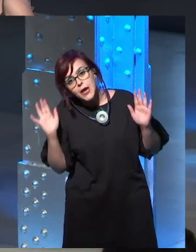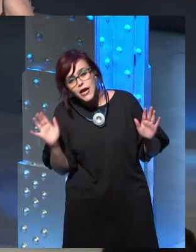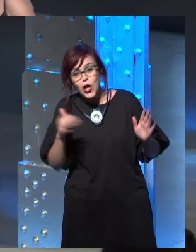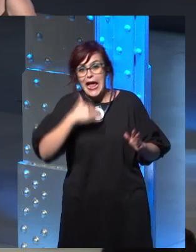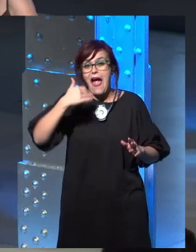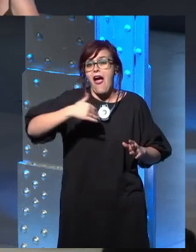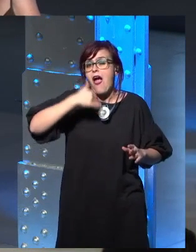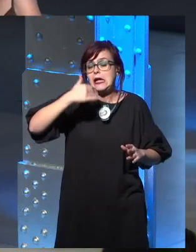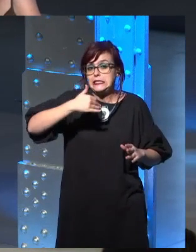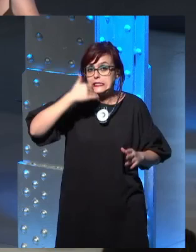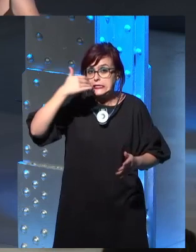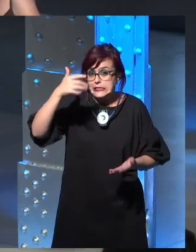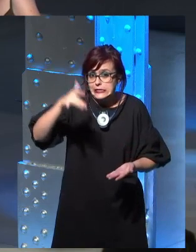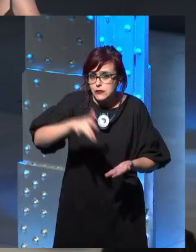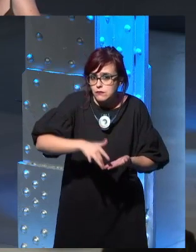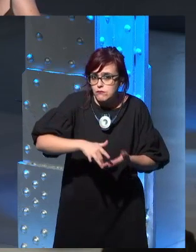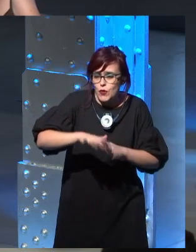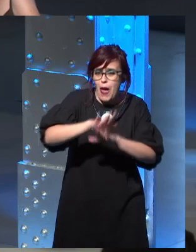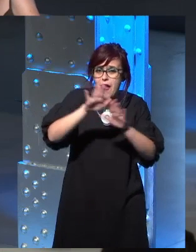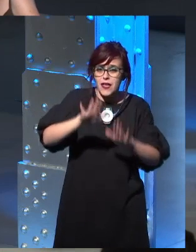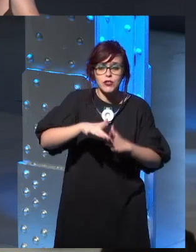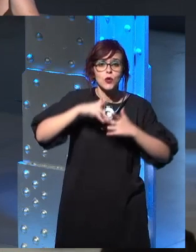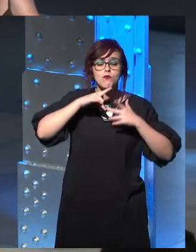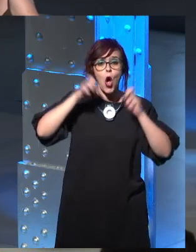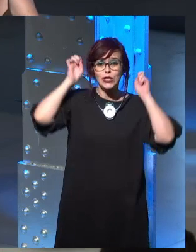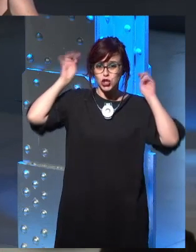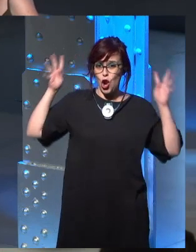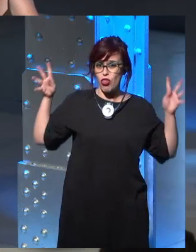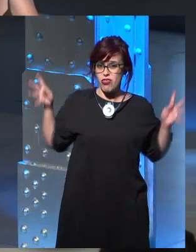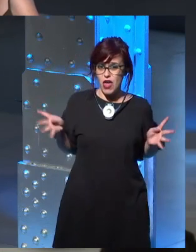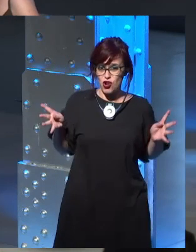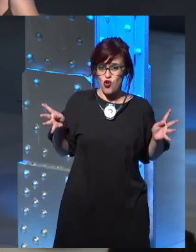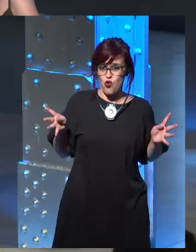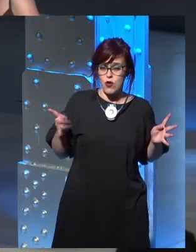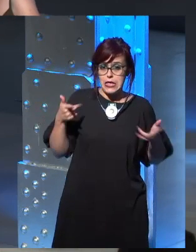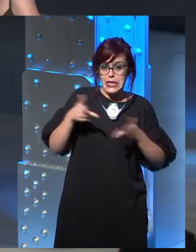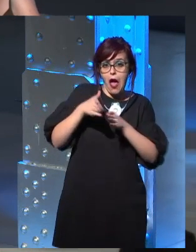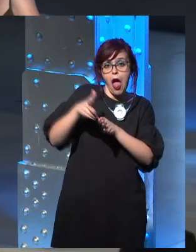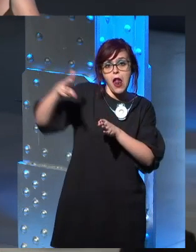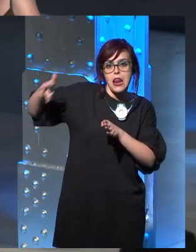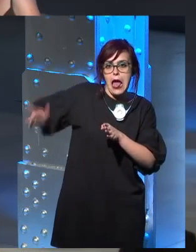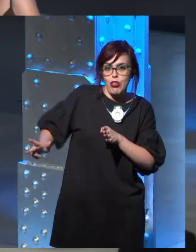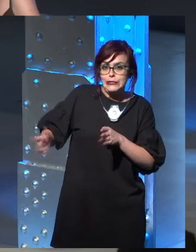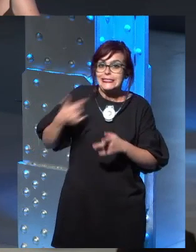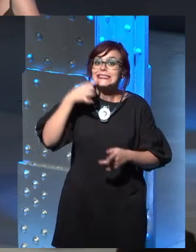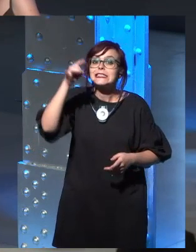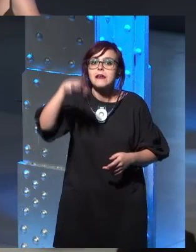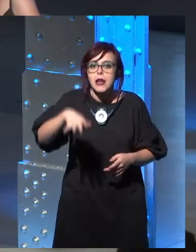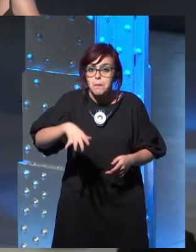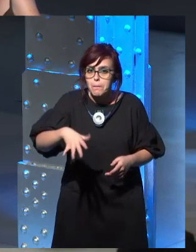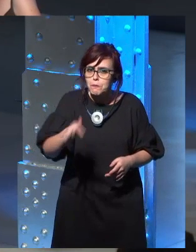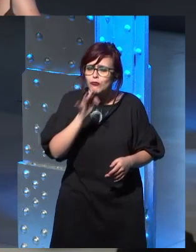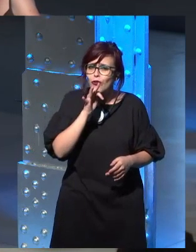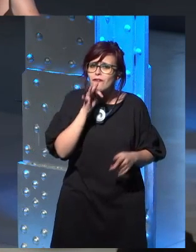standing right next to them. Um, there's so much happening up to that point, how they get there. And